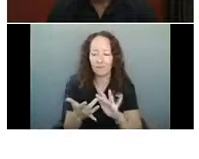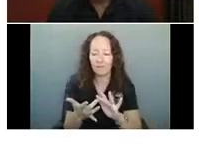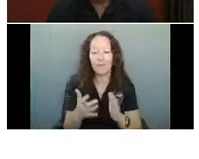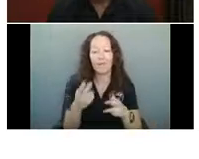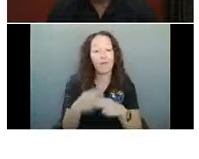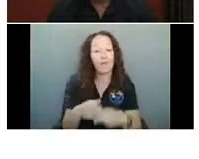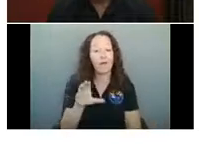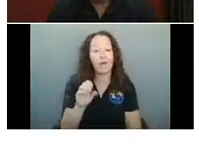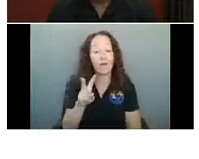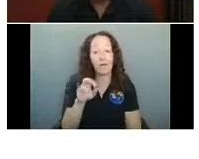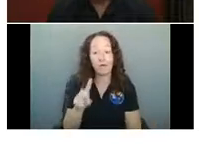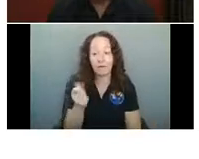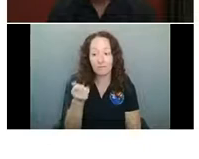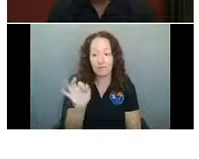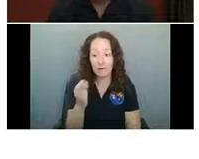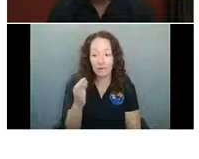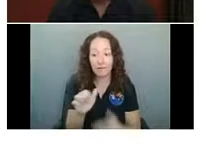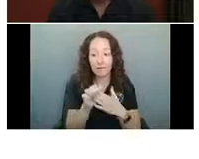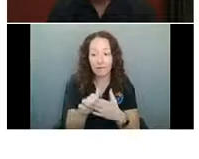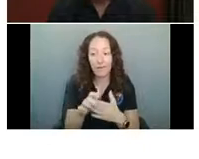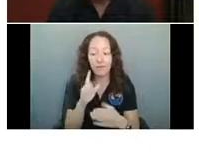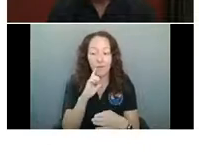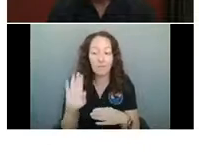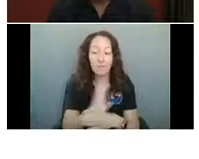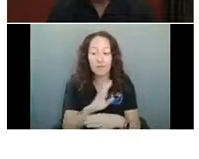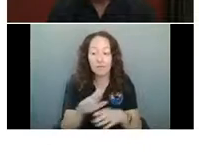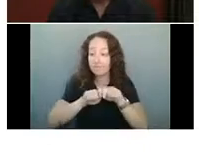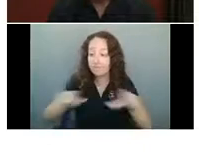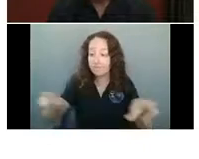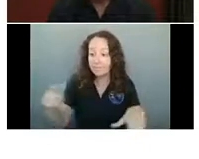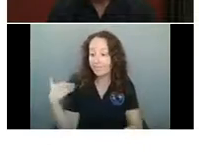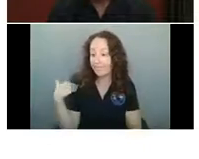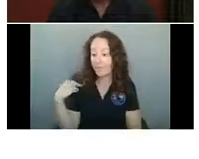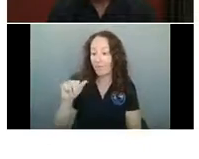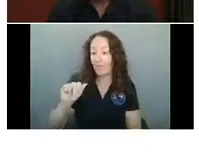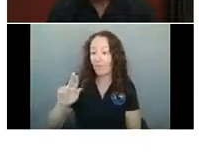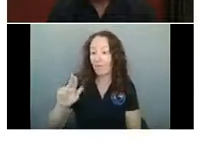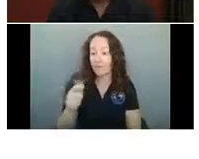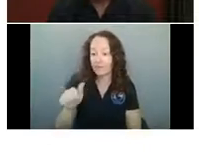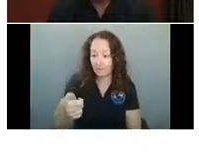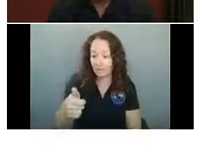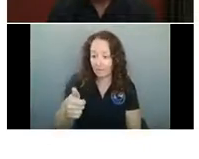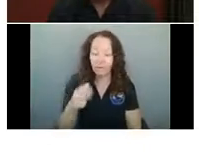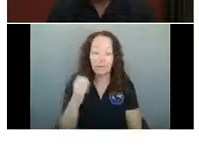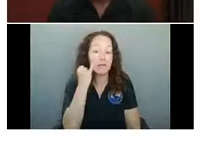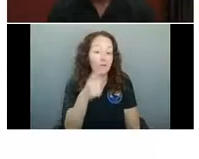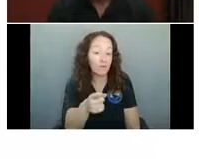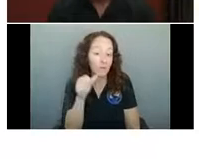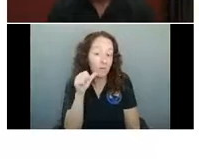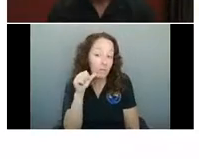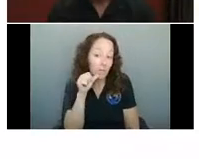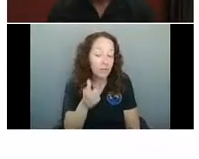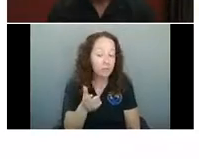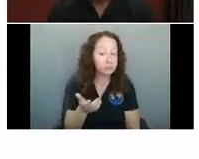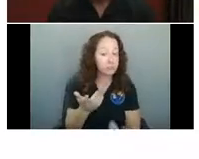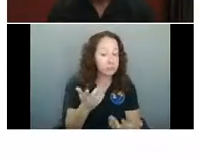-19 guidance for businesses and it came out August 10. And so I do recommend if you're a bar and you're considering wanting